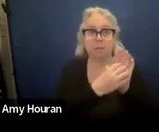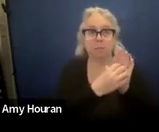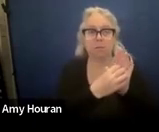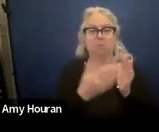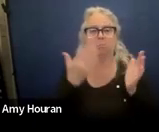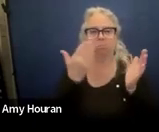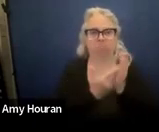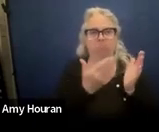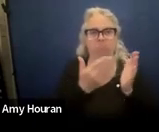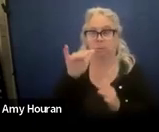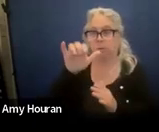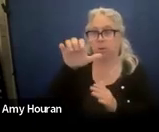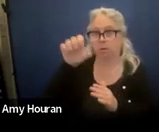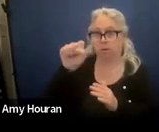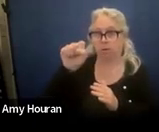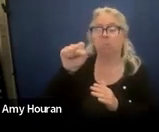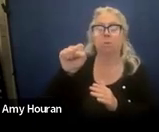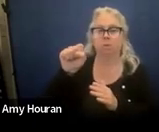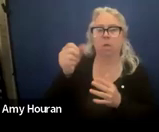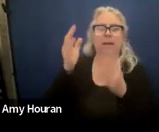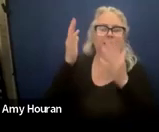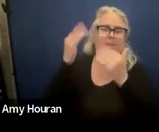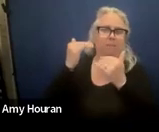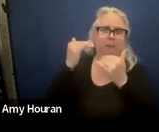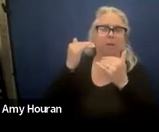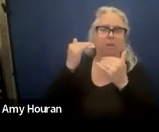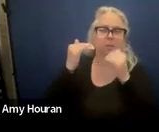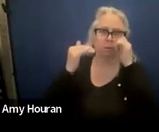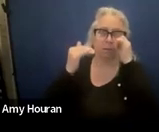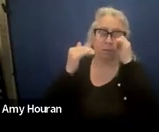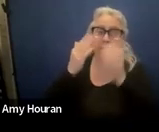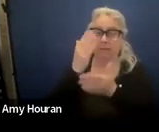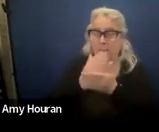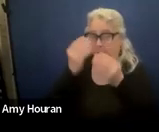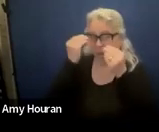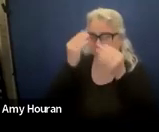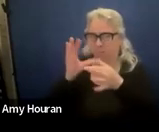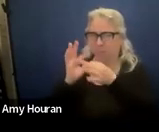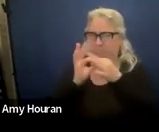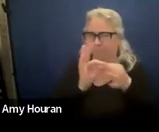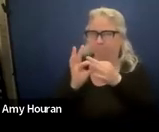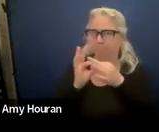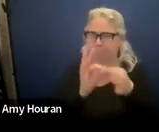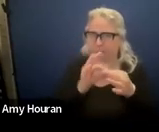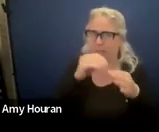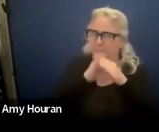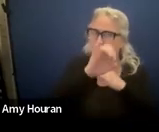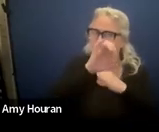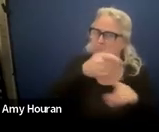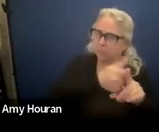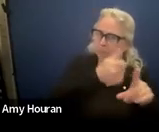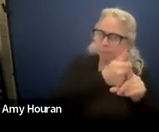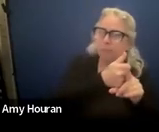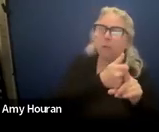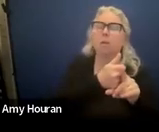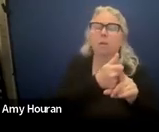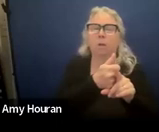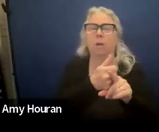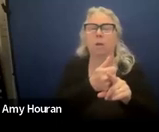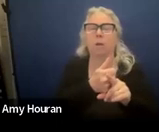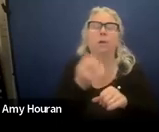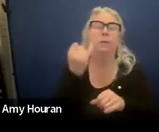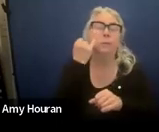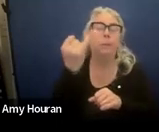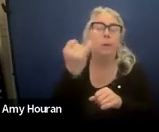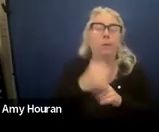documented yes we would expect that there's corresponding information in the iep itself so if let's say